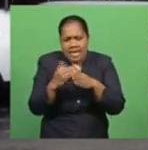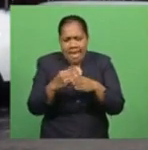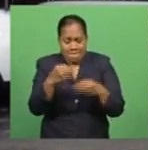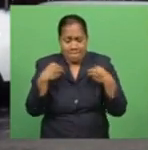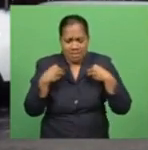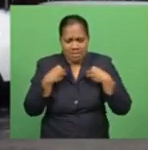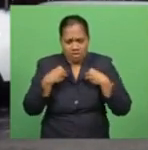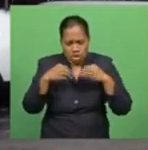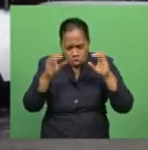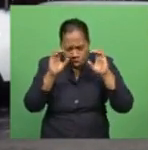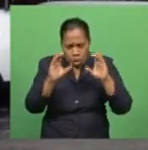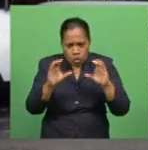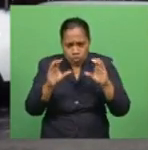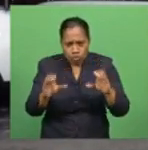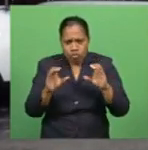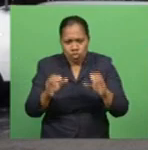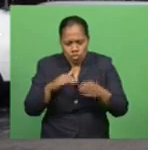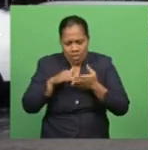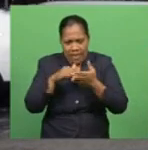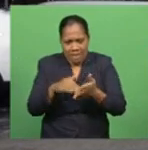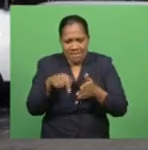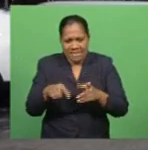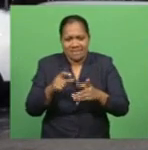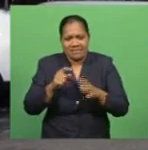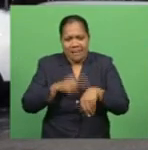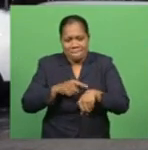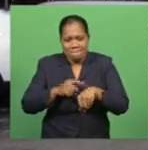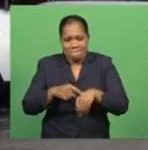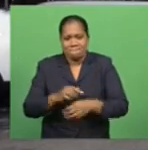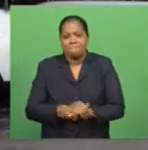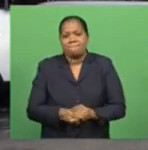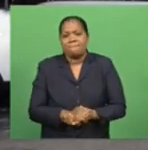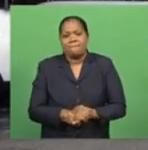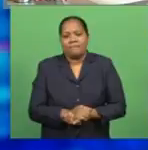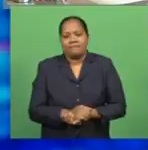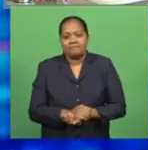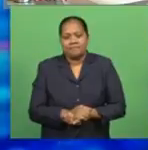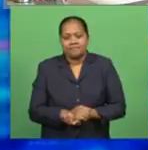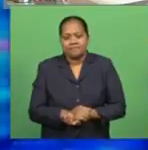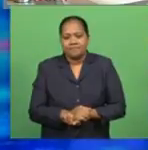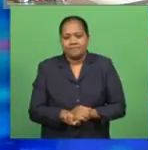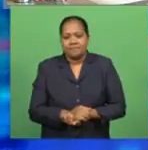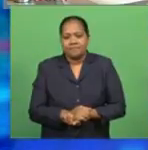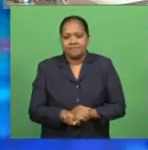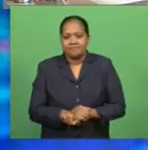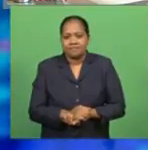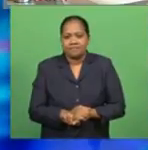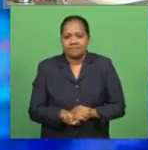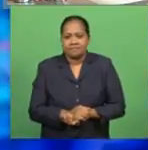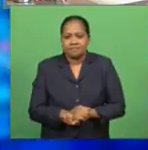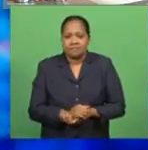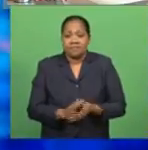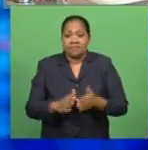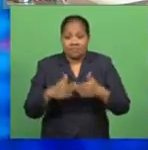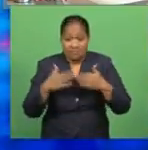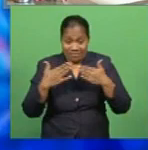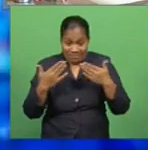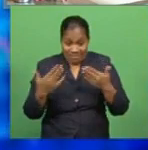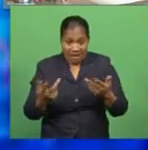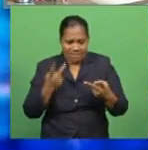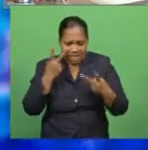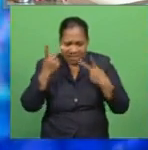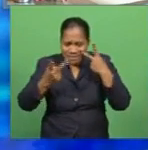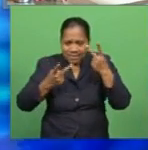help SMEs through these difficult times. Kori Tandolala, FBC News. Provisional numbers show that visitor